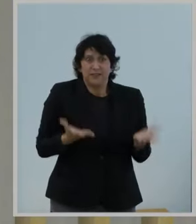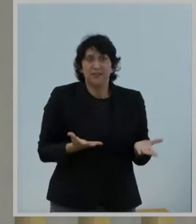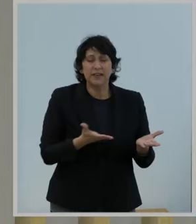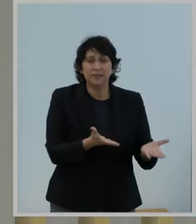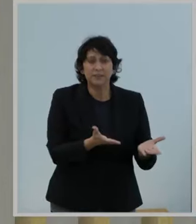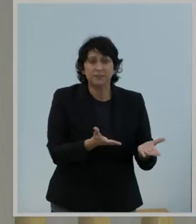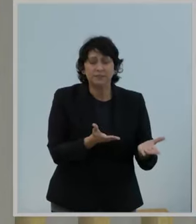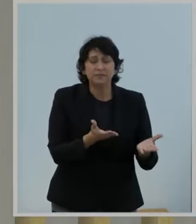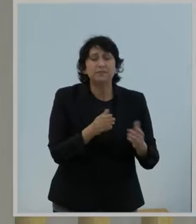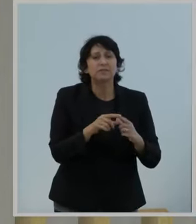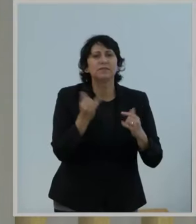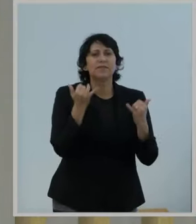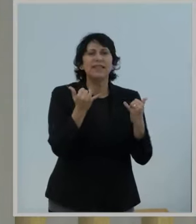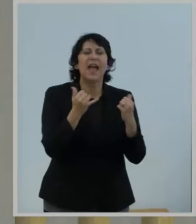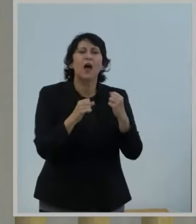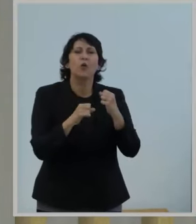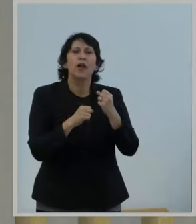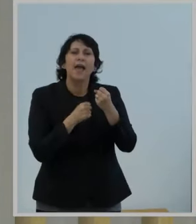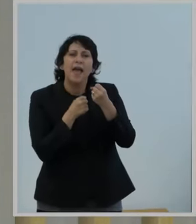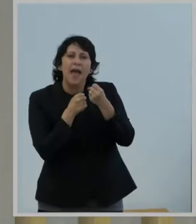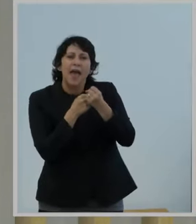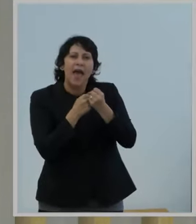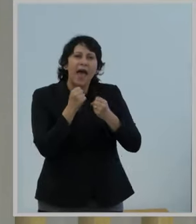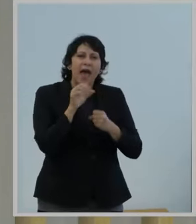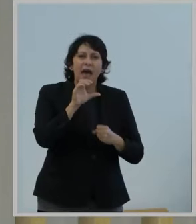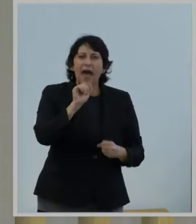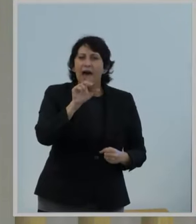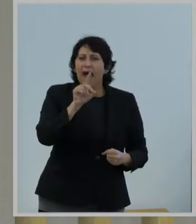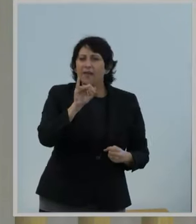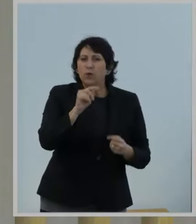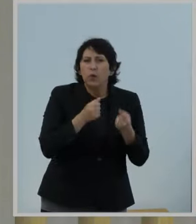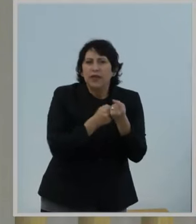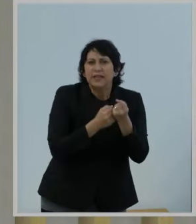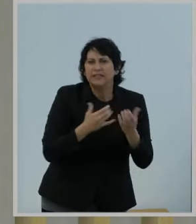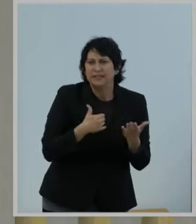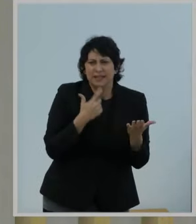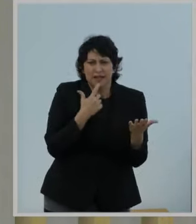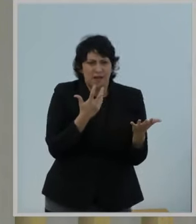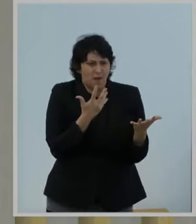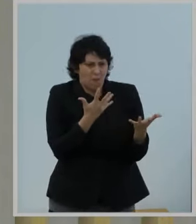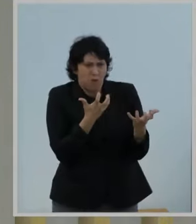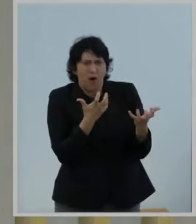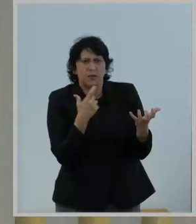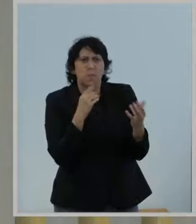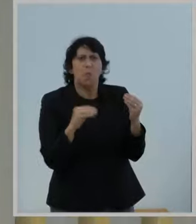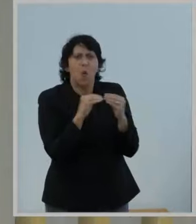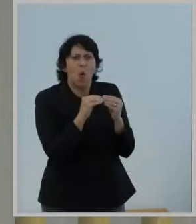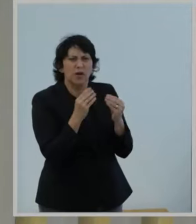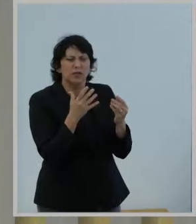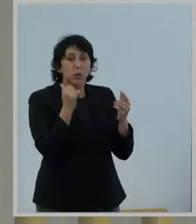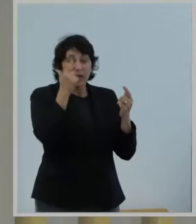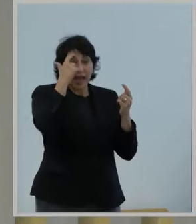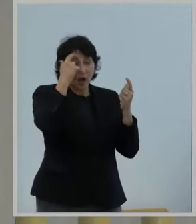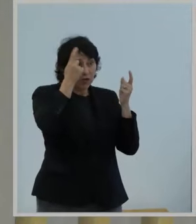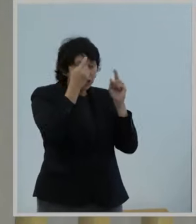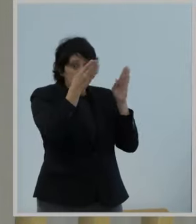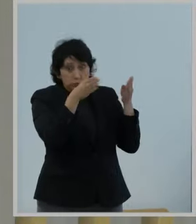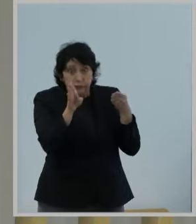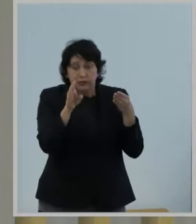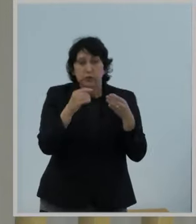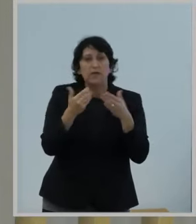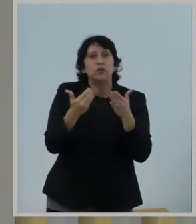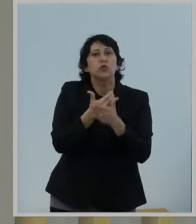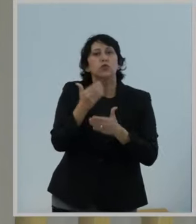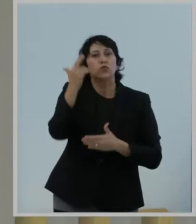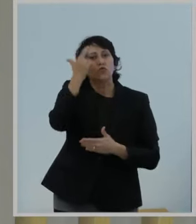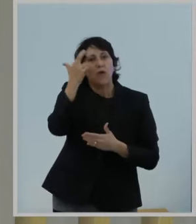advocates who can't accept that they won and that we have de facto net neutrality. And therefore, the rationales have shifted, and we have a new set of rationales